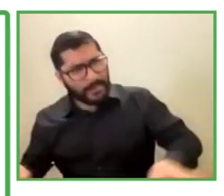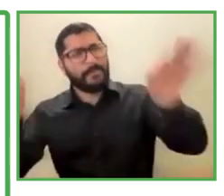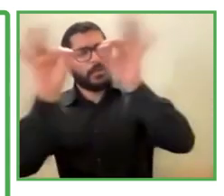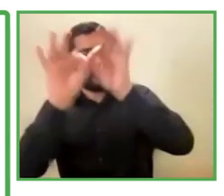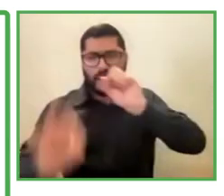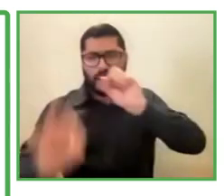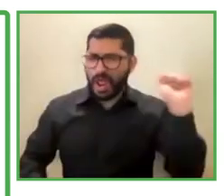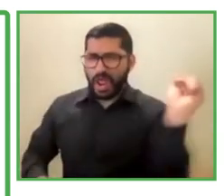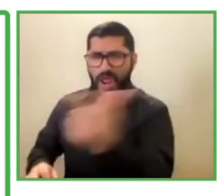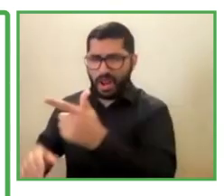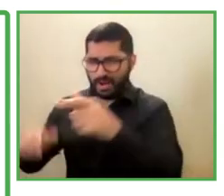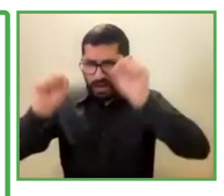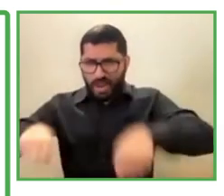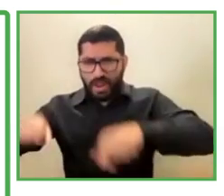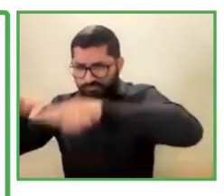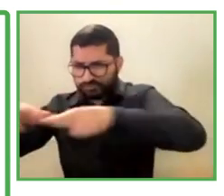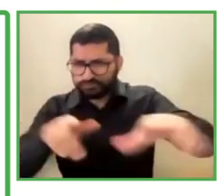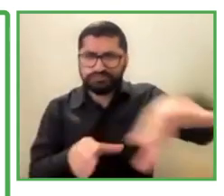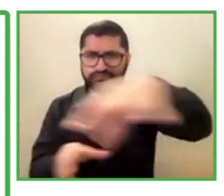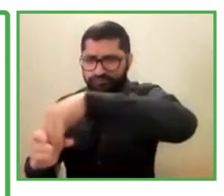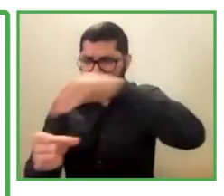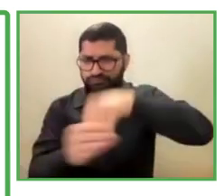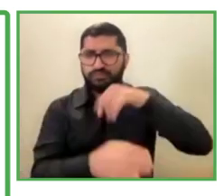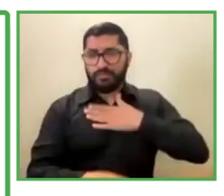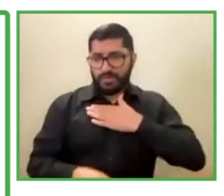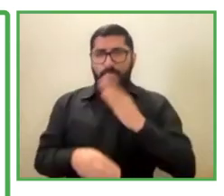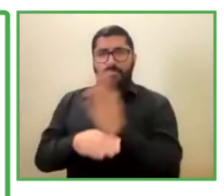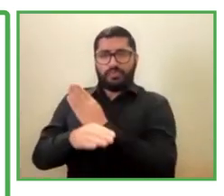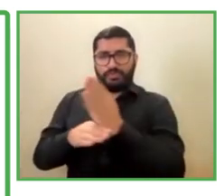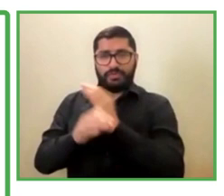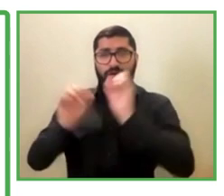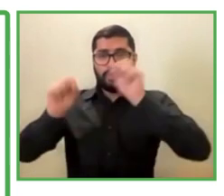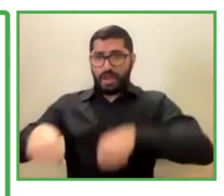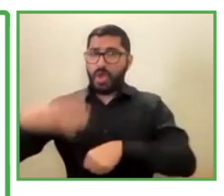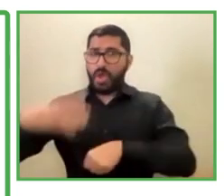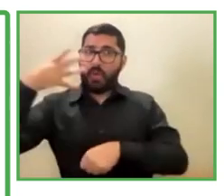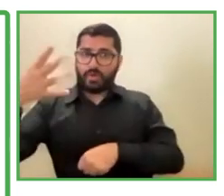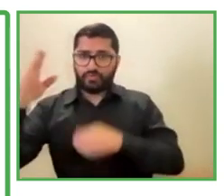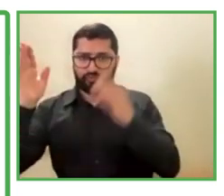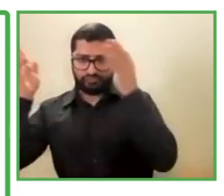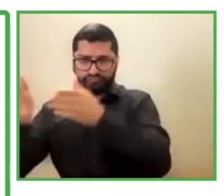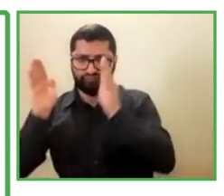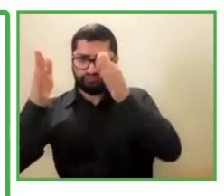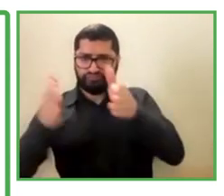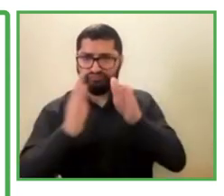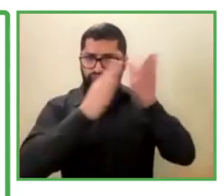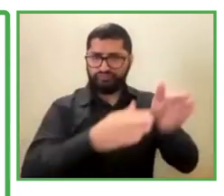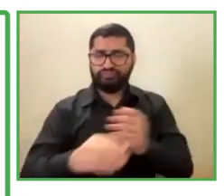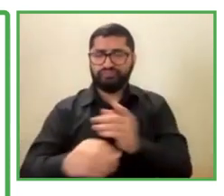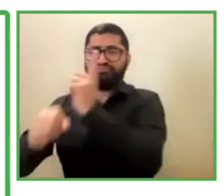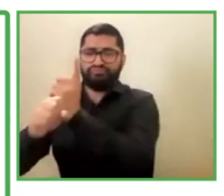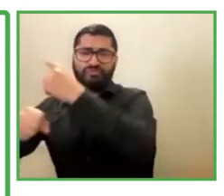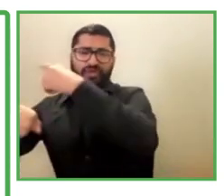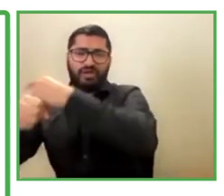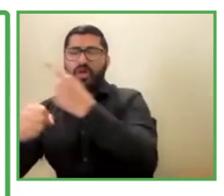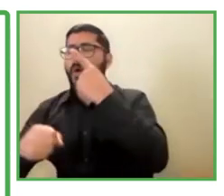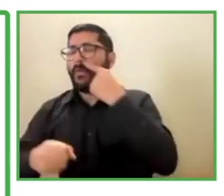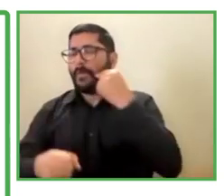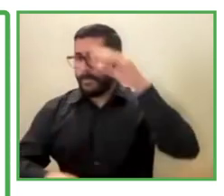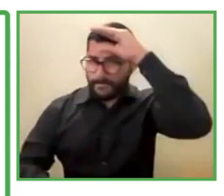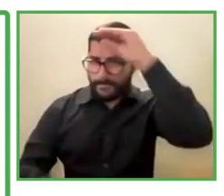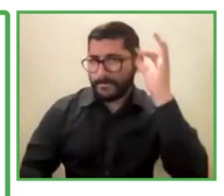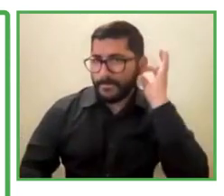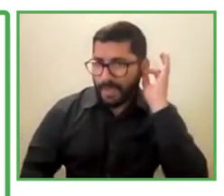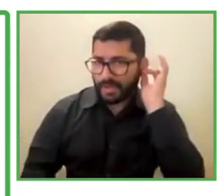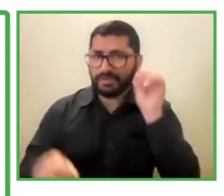company, starting from the definition of four groups. We talk about gender, disability, generations, and